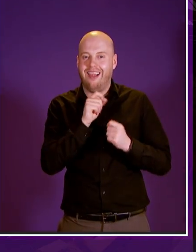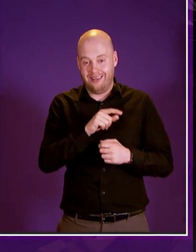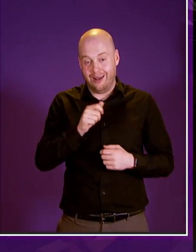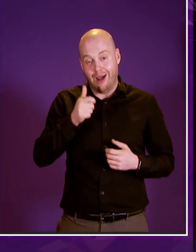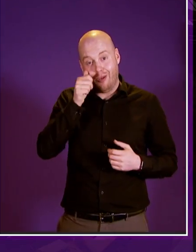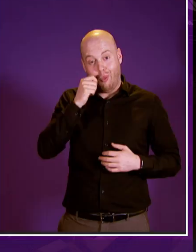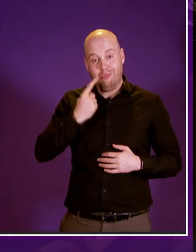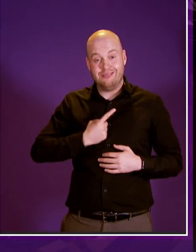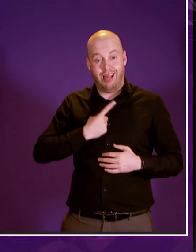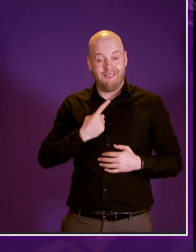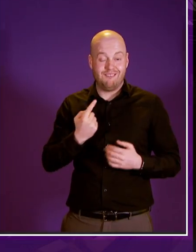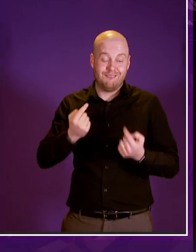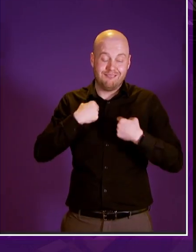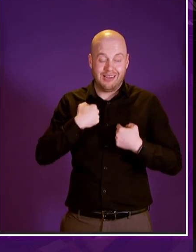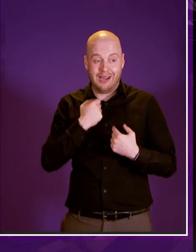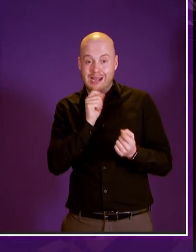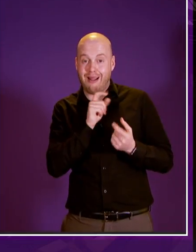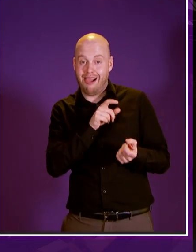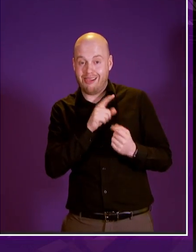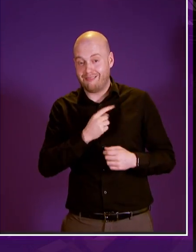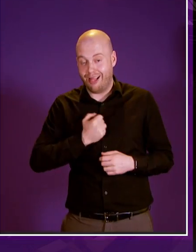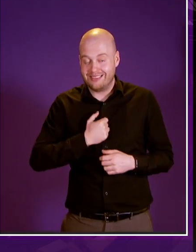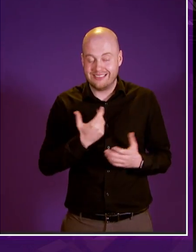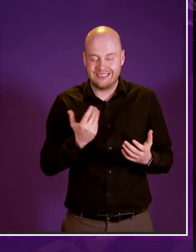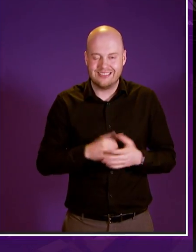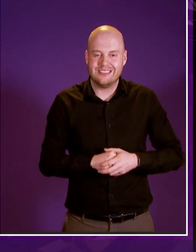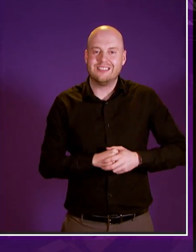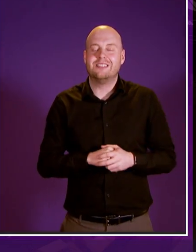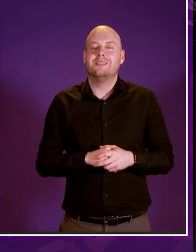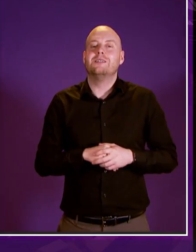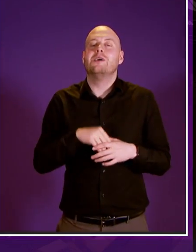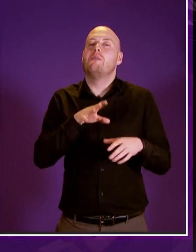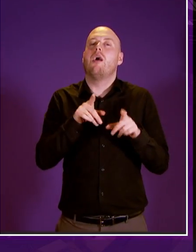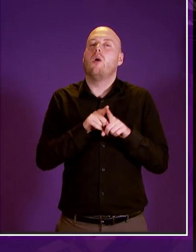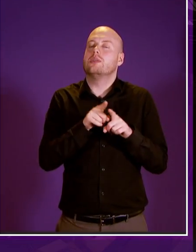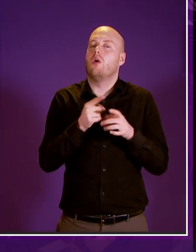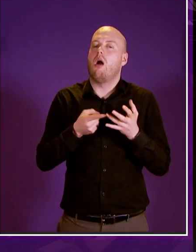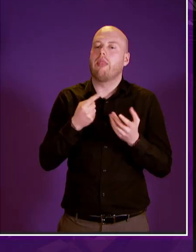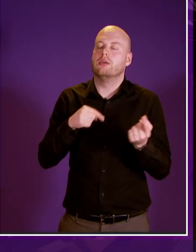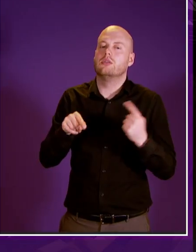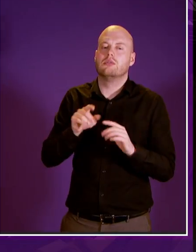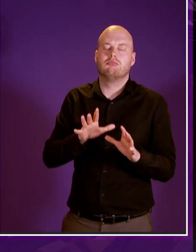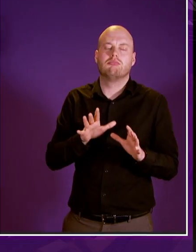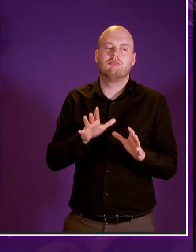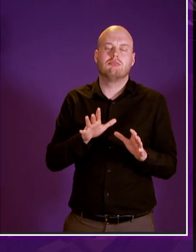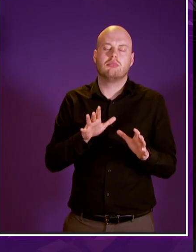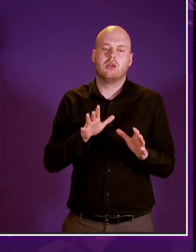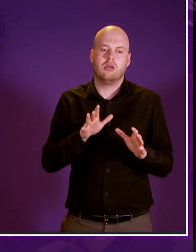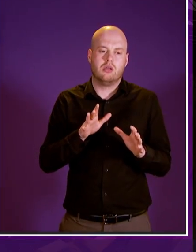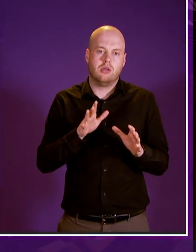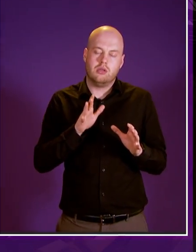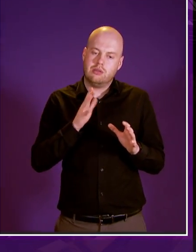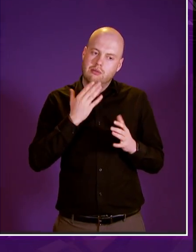emailing everyone but also let others have said i'd also like to put on record um